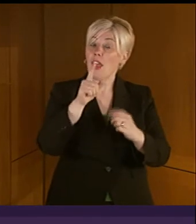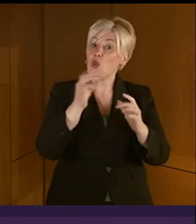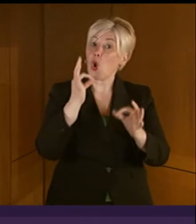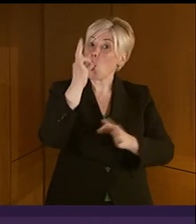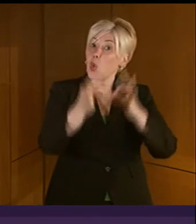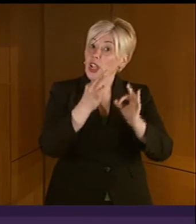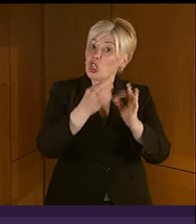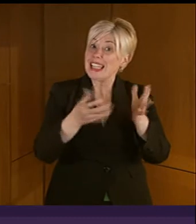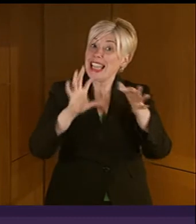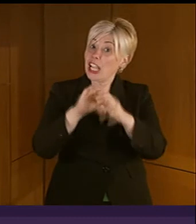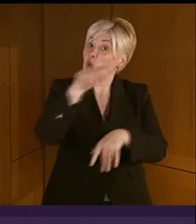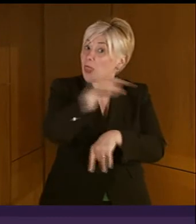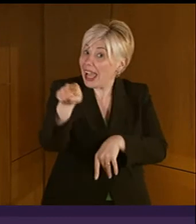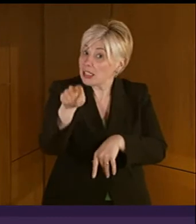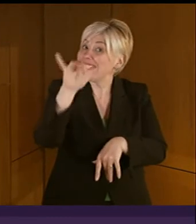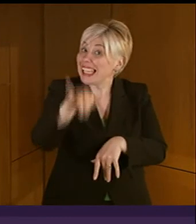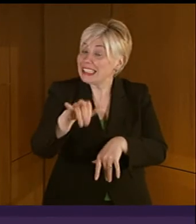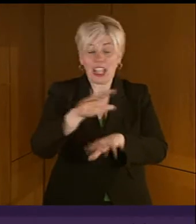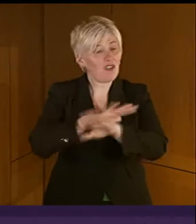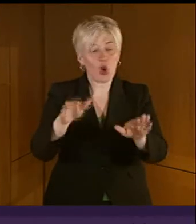I am happy to call you. David Stewart.